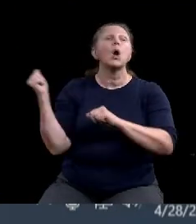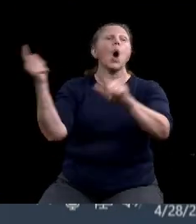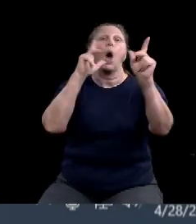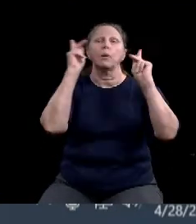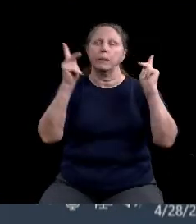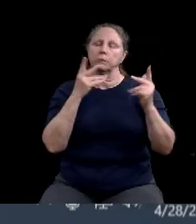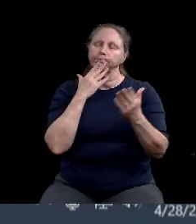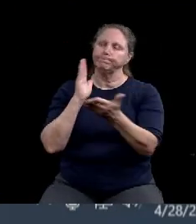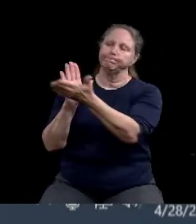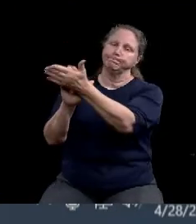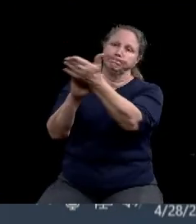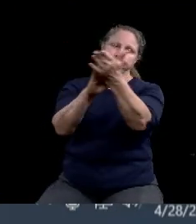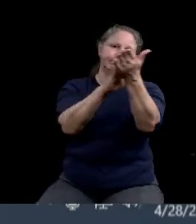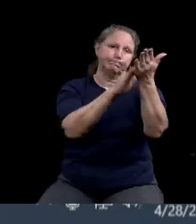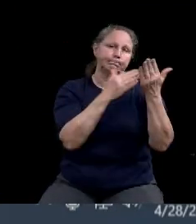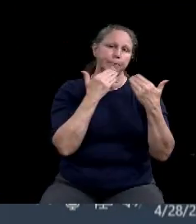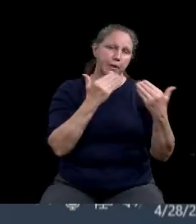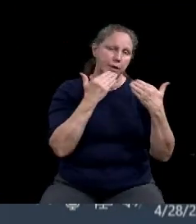for all of your hard work.